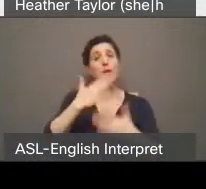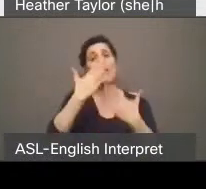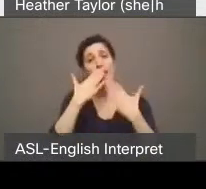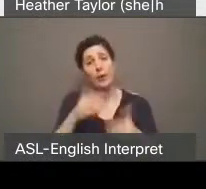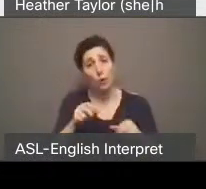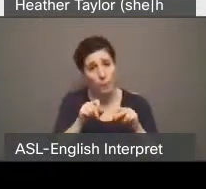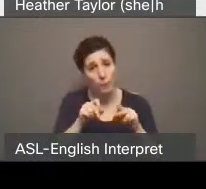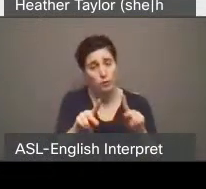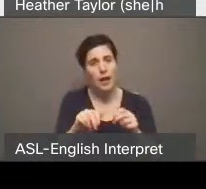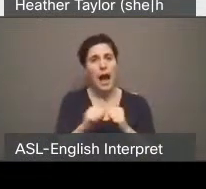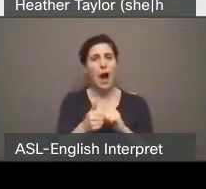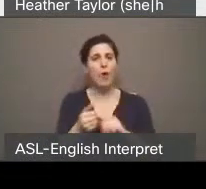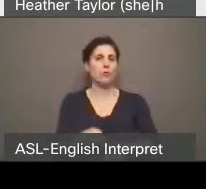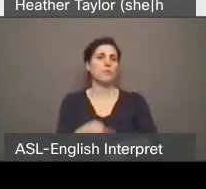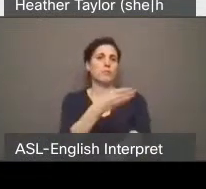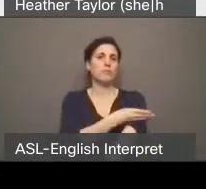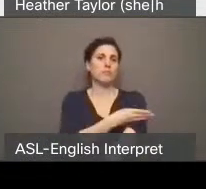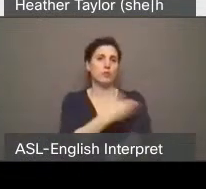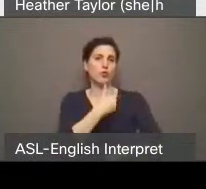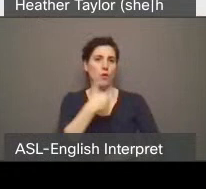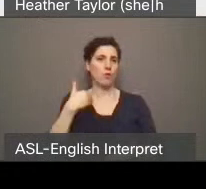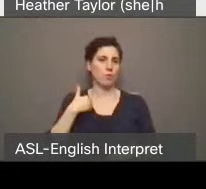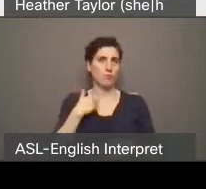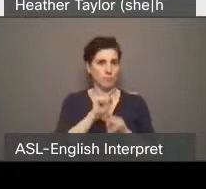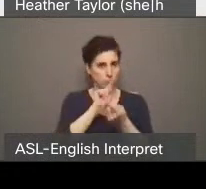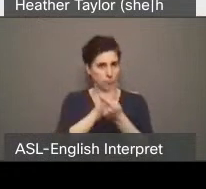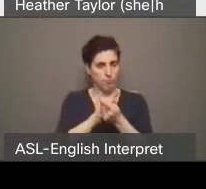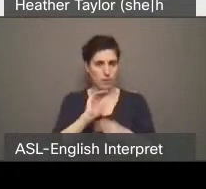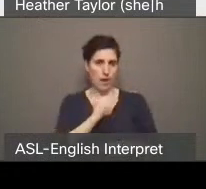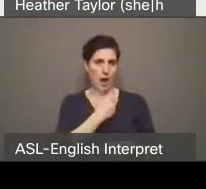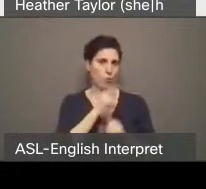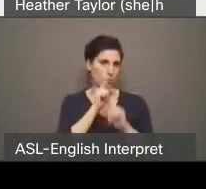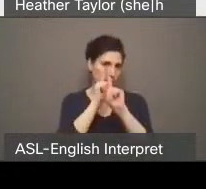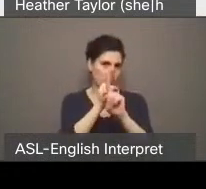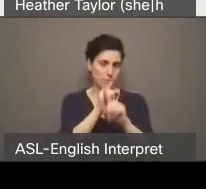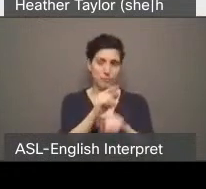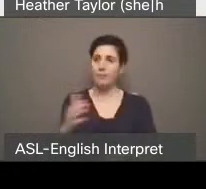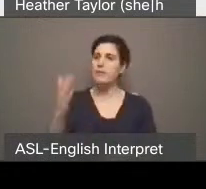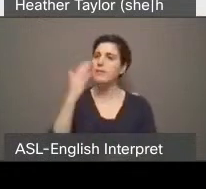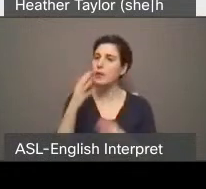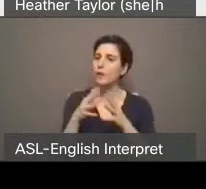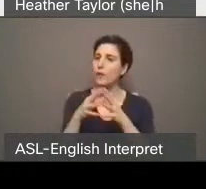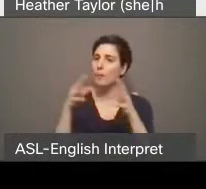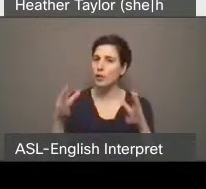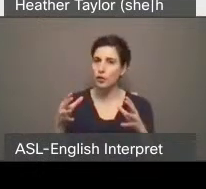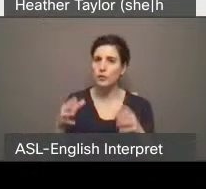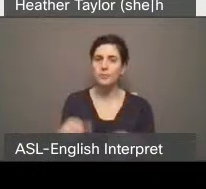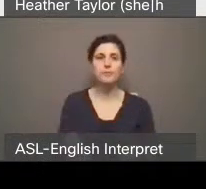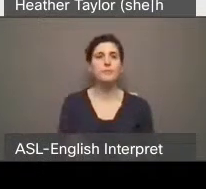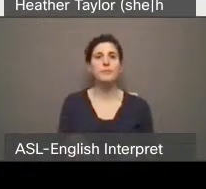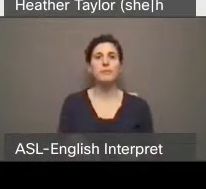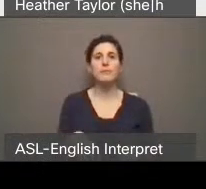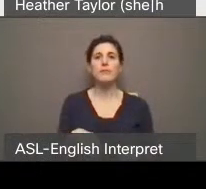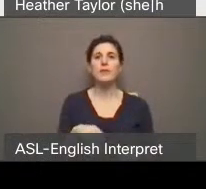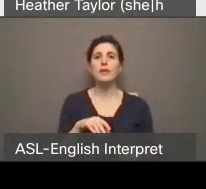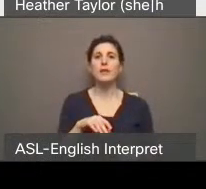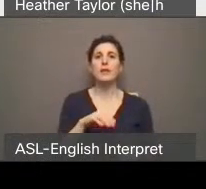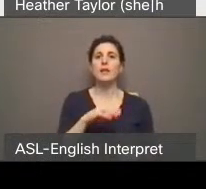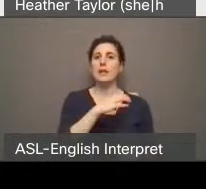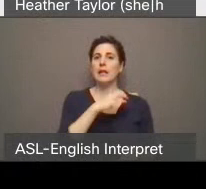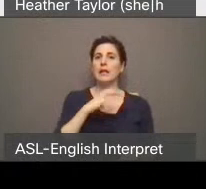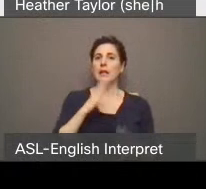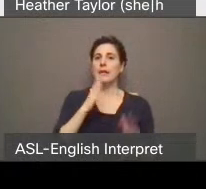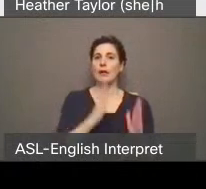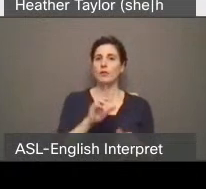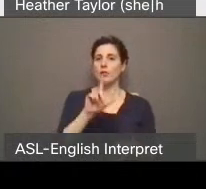Toronto can reach our net zero targets. Thank you. Thank you very much. Councillor Layton has a question for you. Just